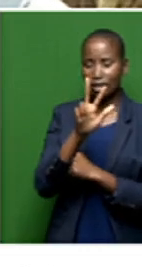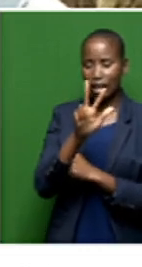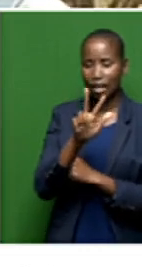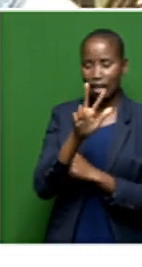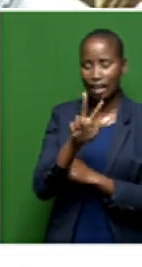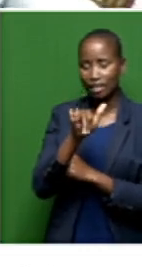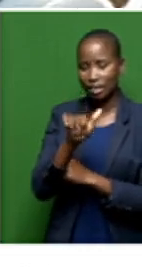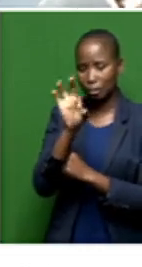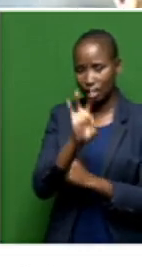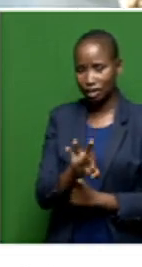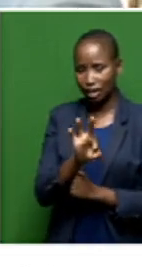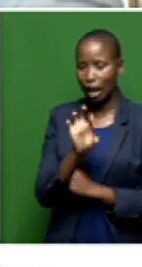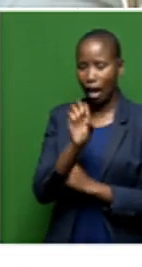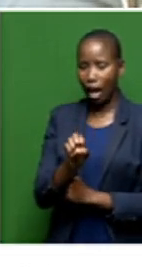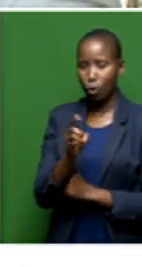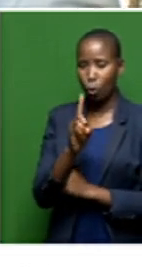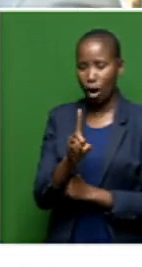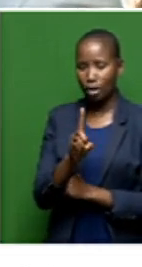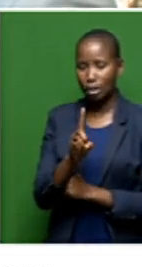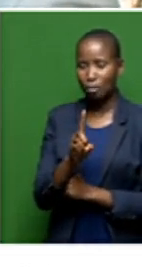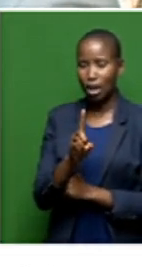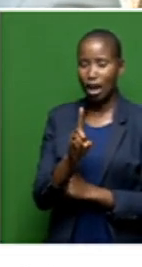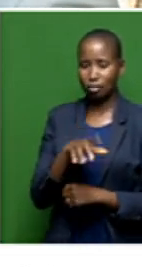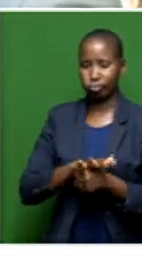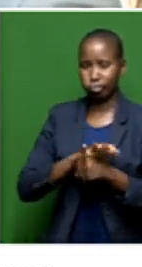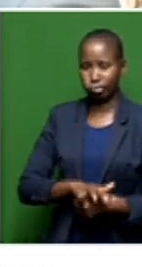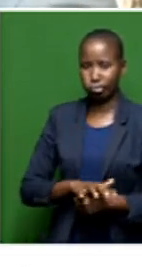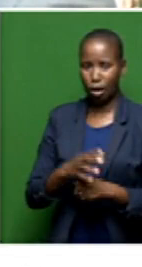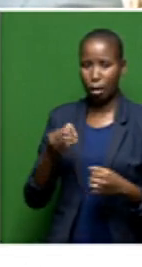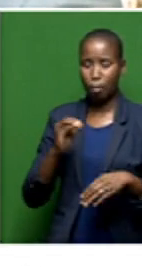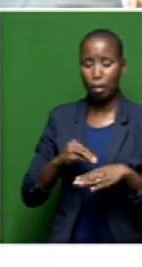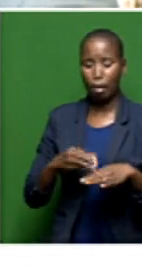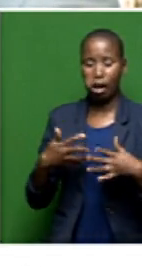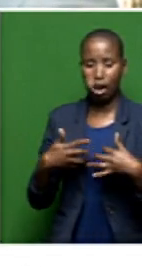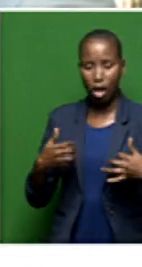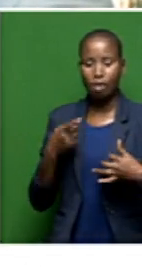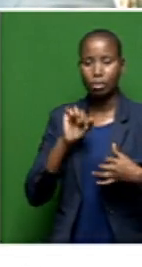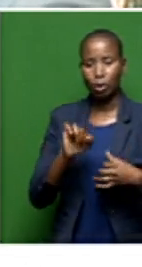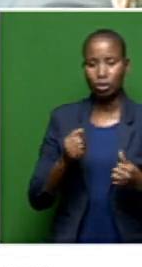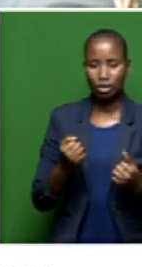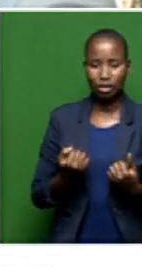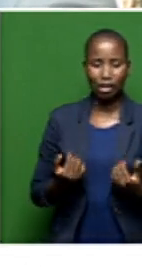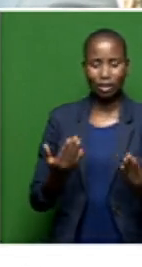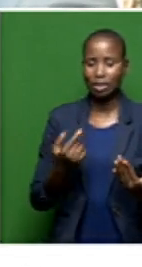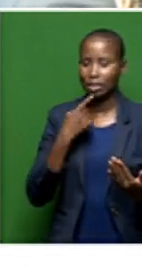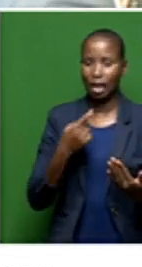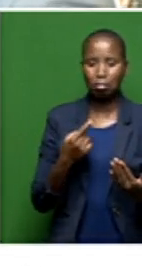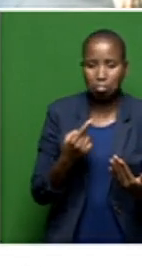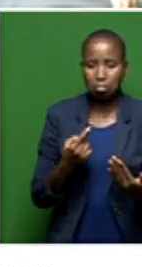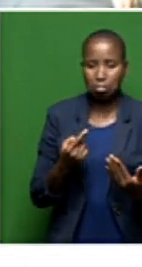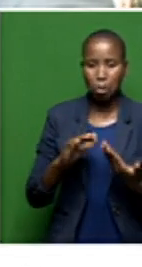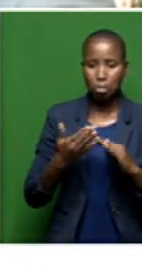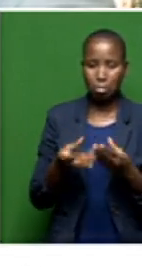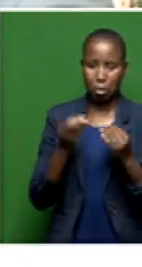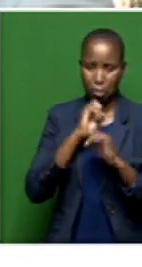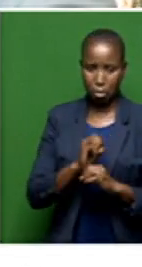financial distress, and when you talk of municipalities, you cannot divorce them from services as they are nearer to communities. Just the case